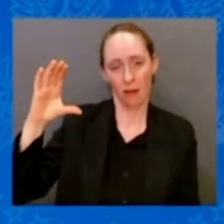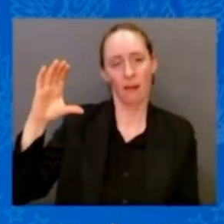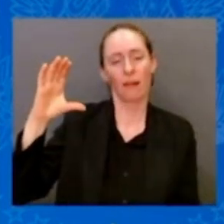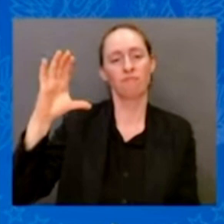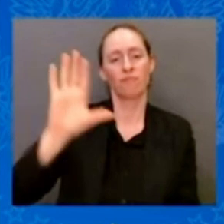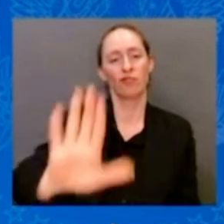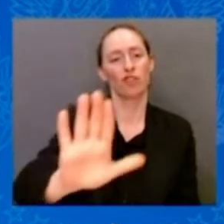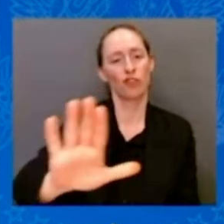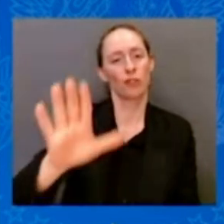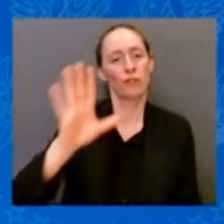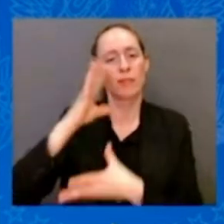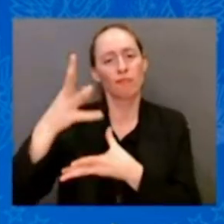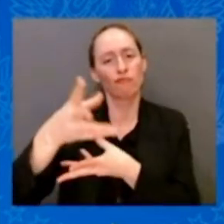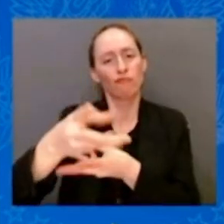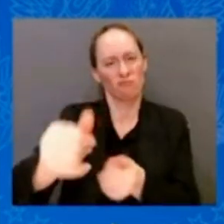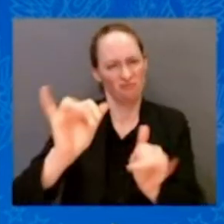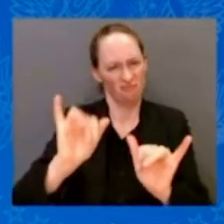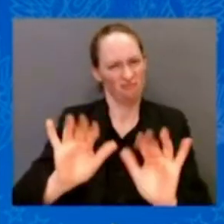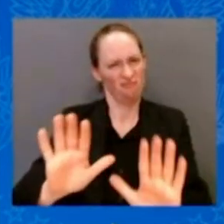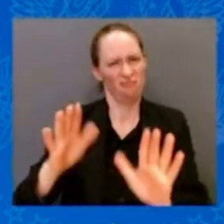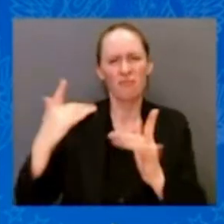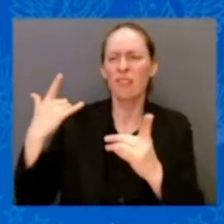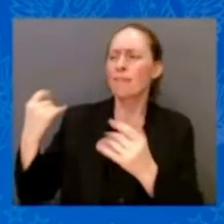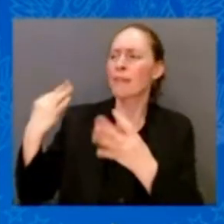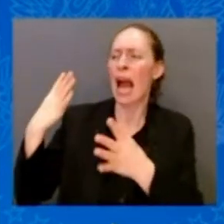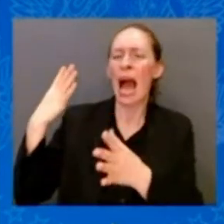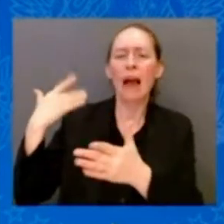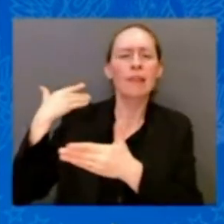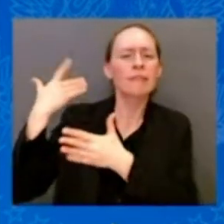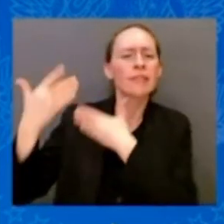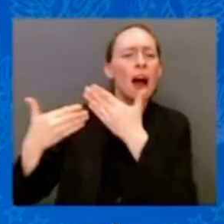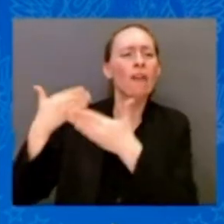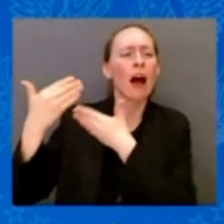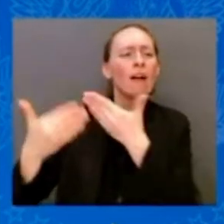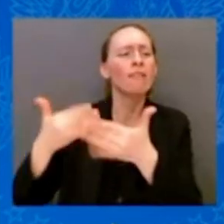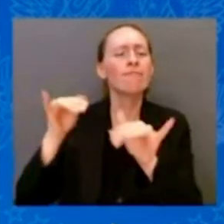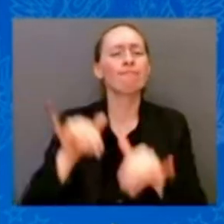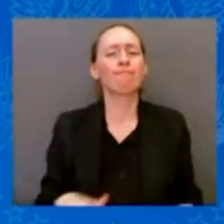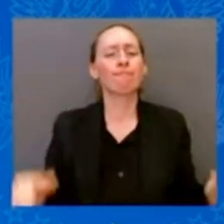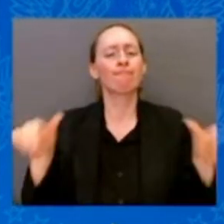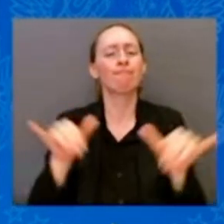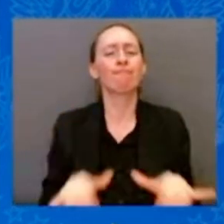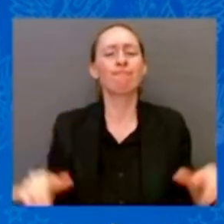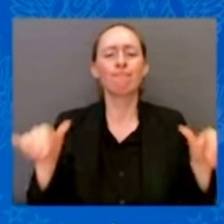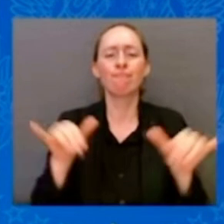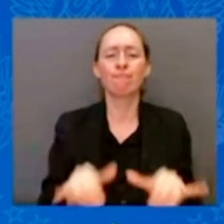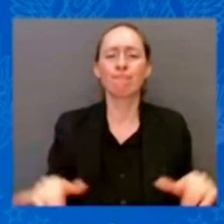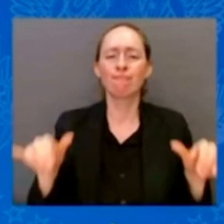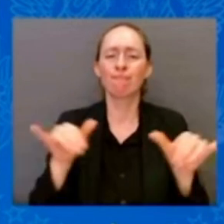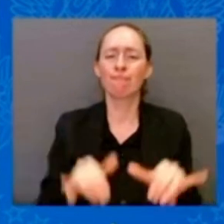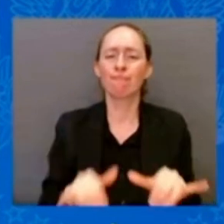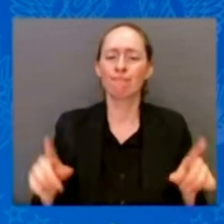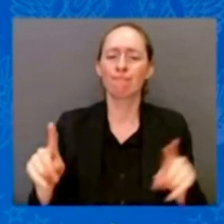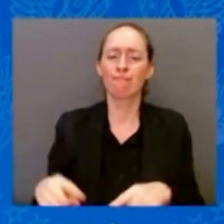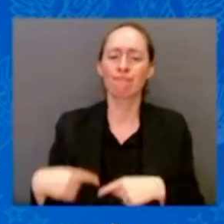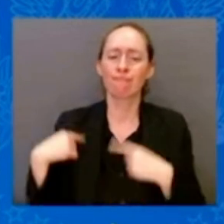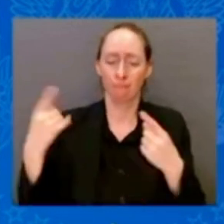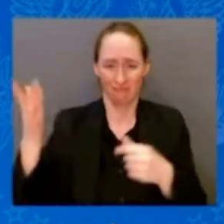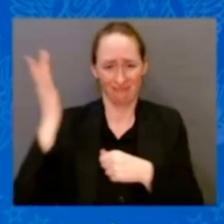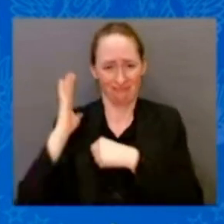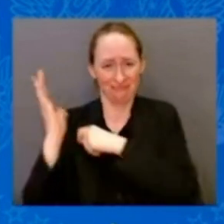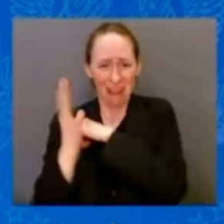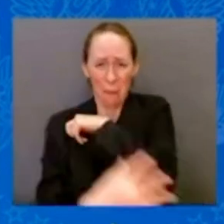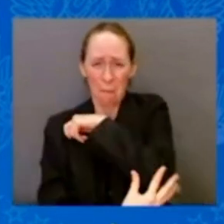The number of seniors living in poverty has plummeted since Social Security has created. And now these guys want to cut it.